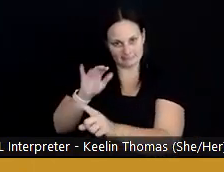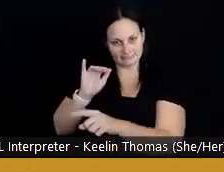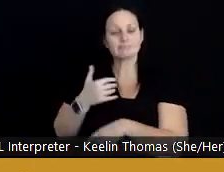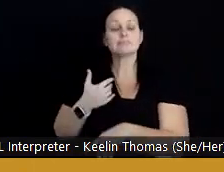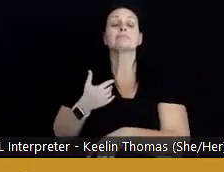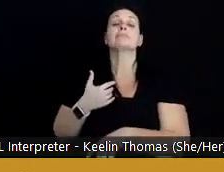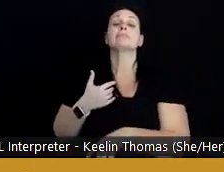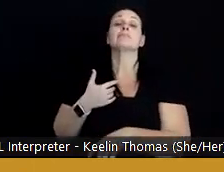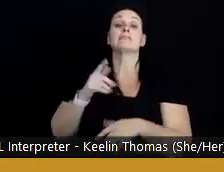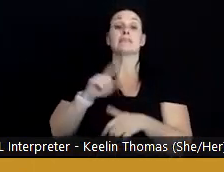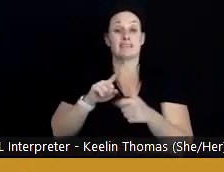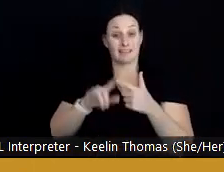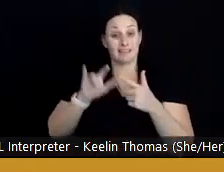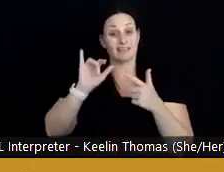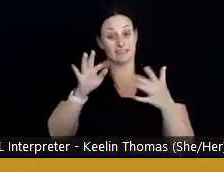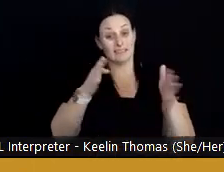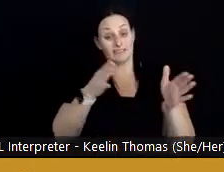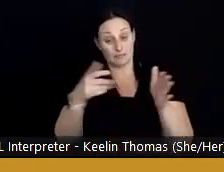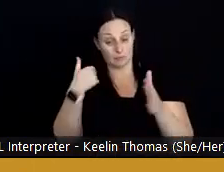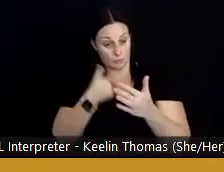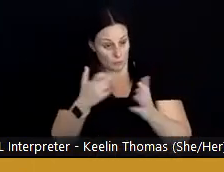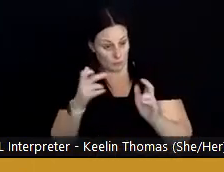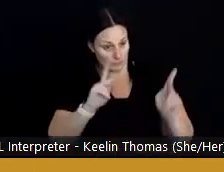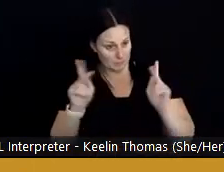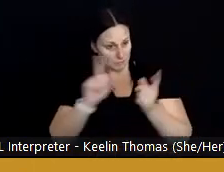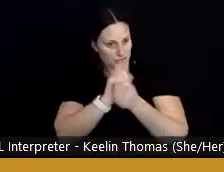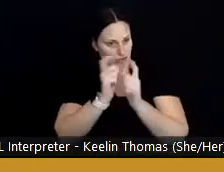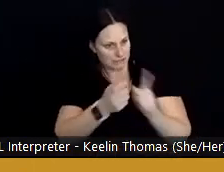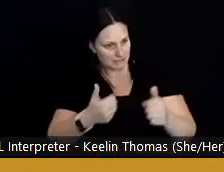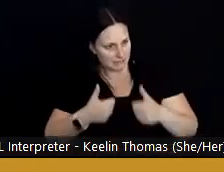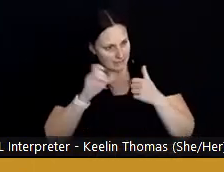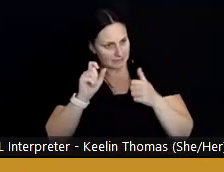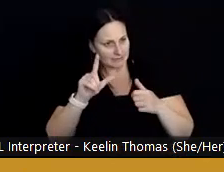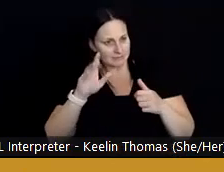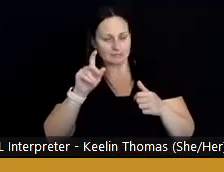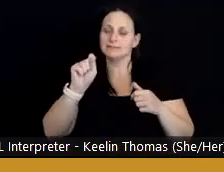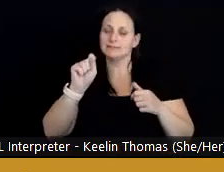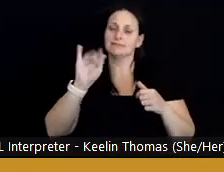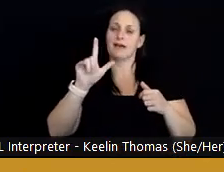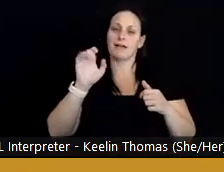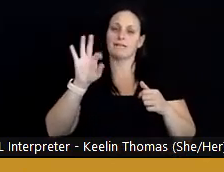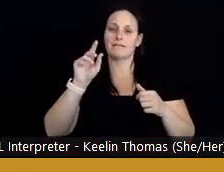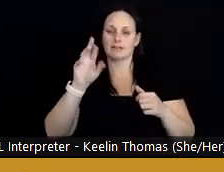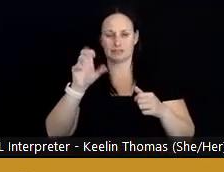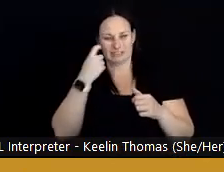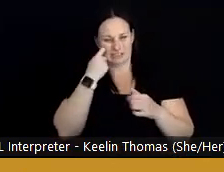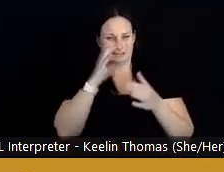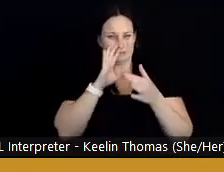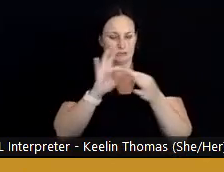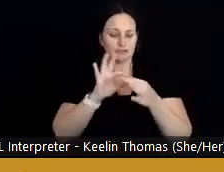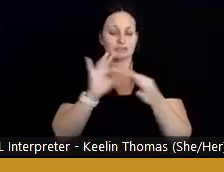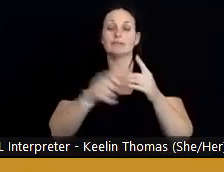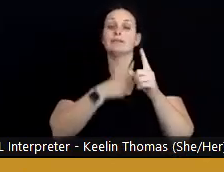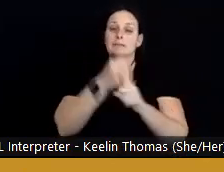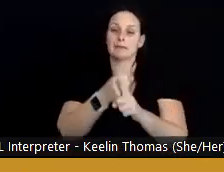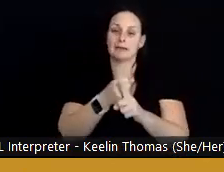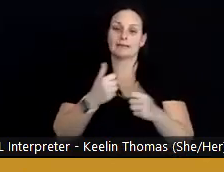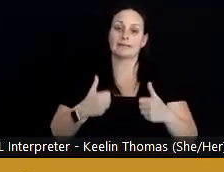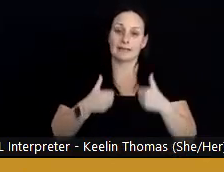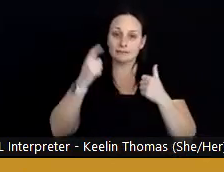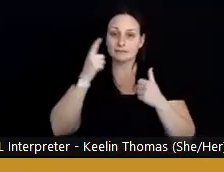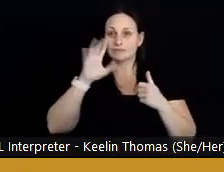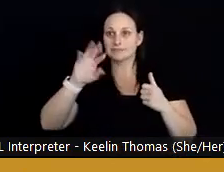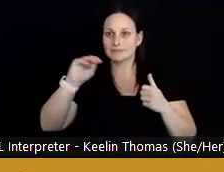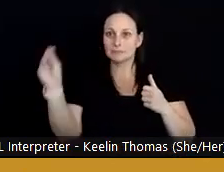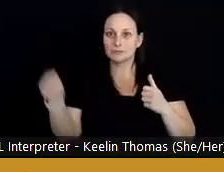us to the conclusion that if we want people to change those lifestyle factors that I just mentioned, for example, that impact the lives of 50